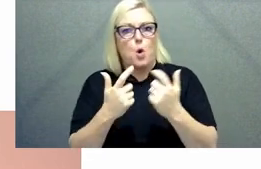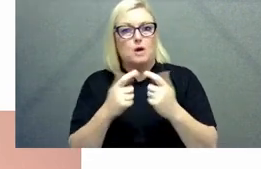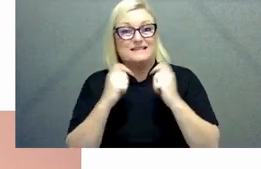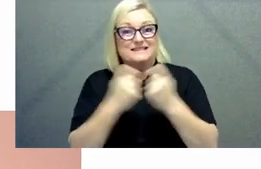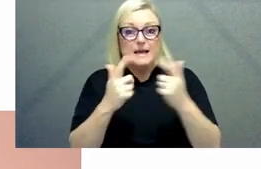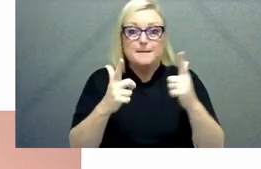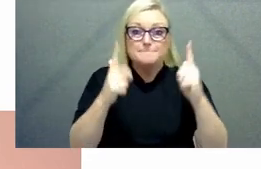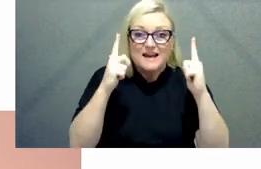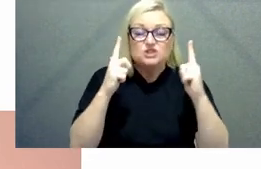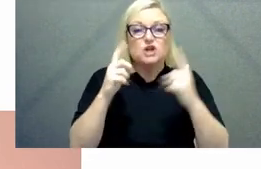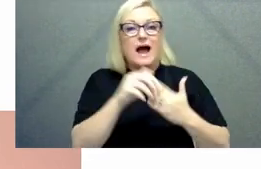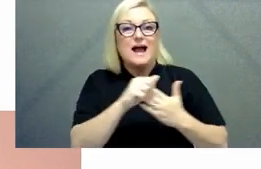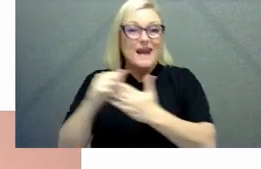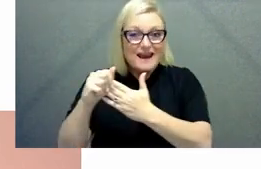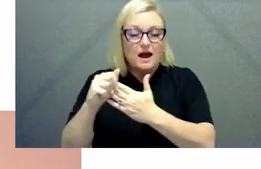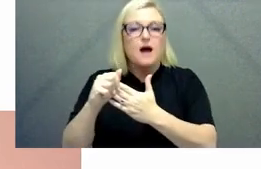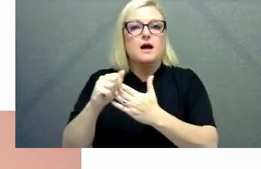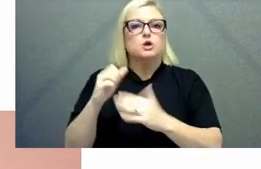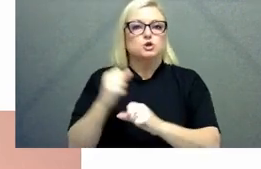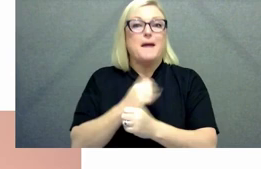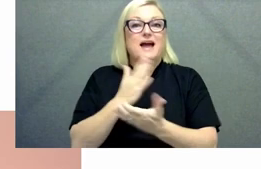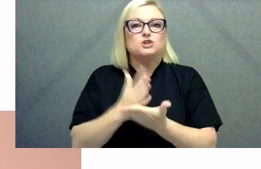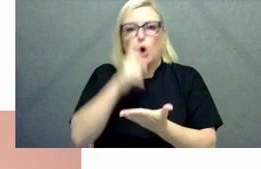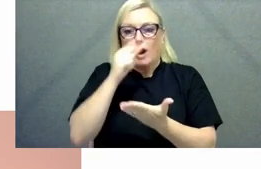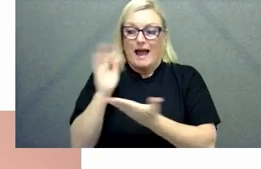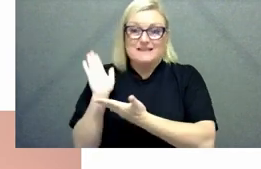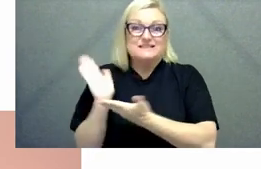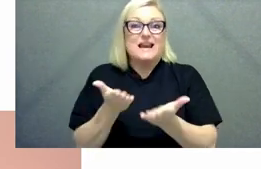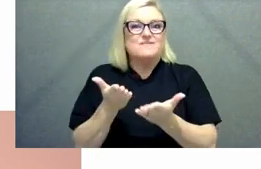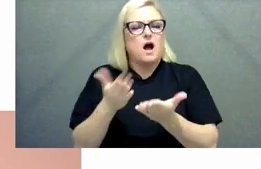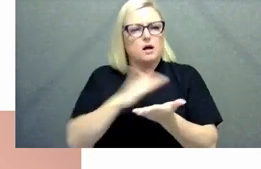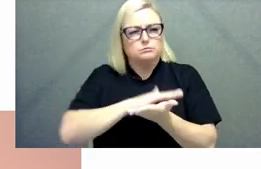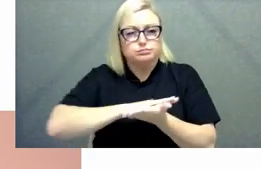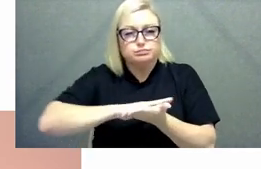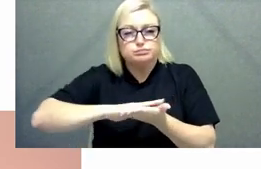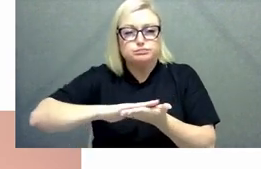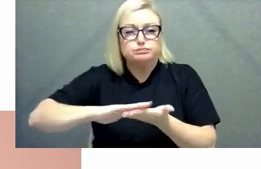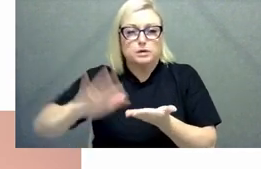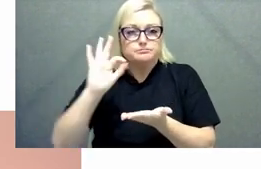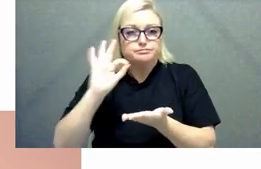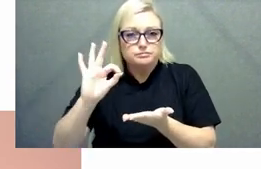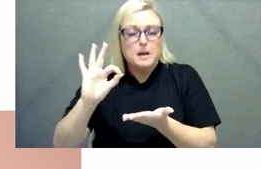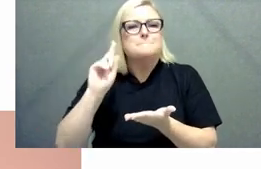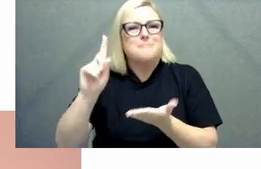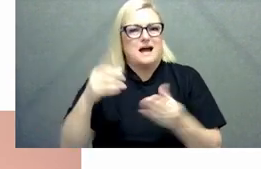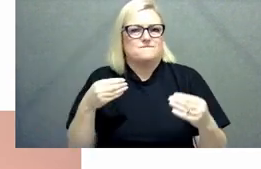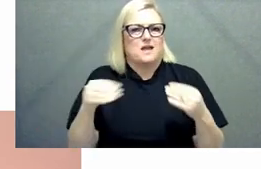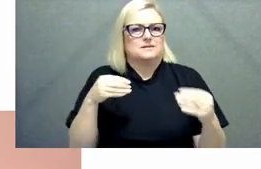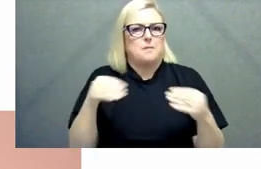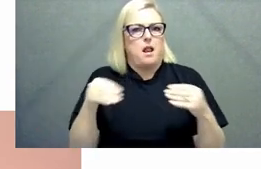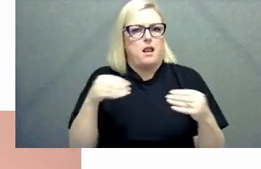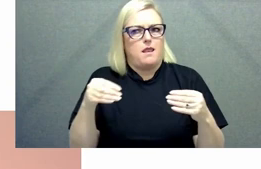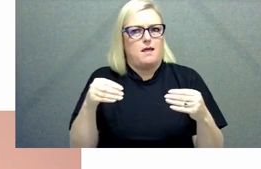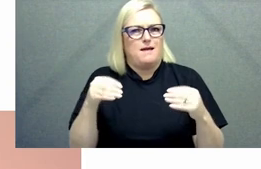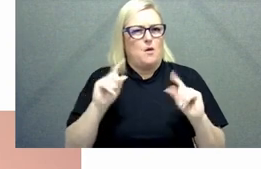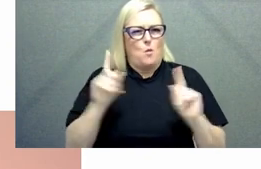uh to deliver most effectively in this flexible work paradigm i think in many ways it really comes to going